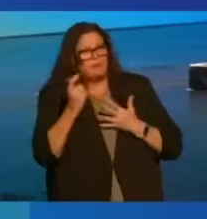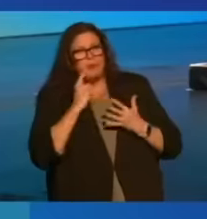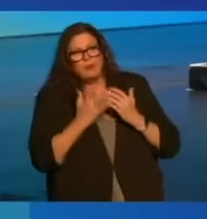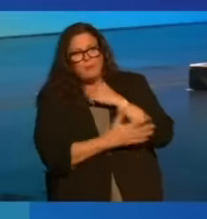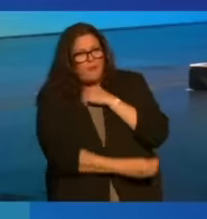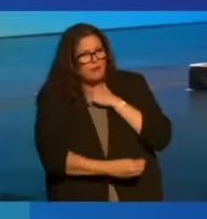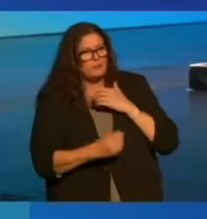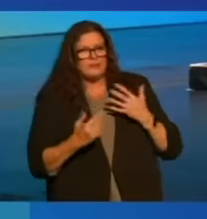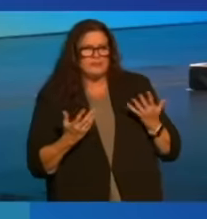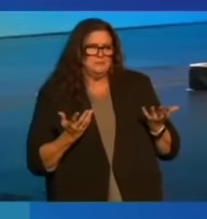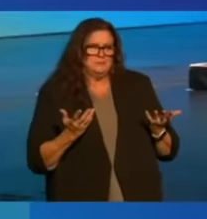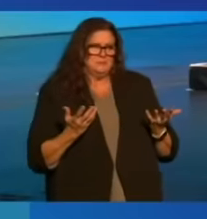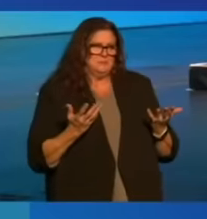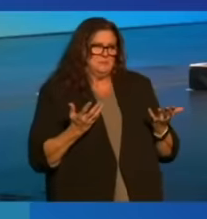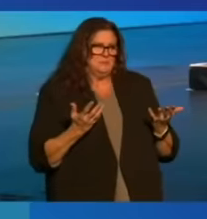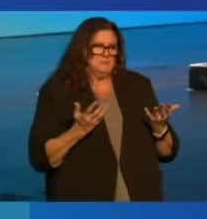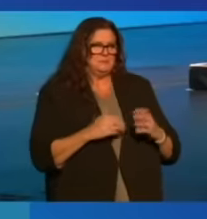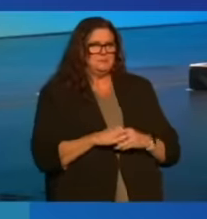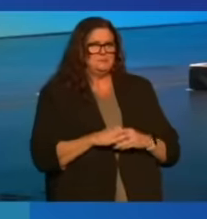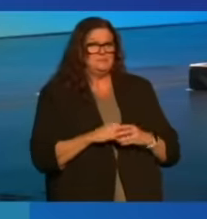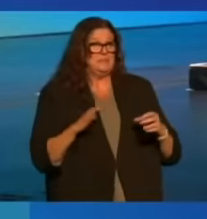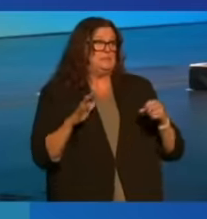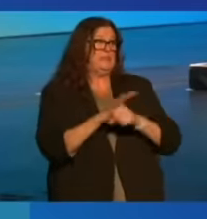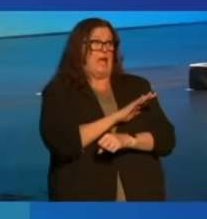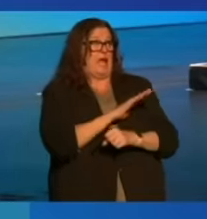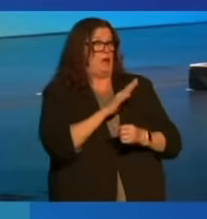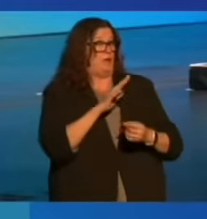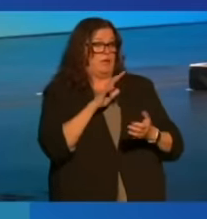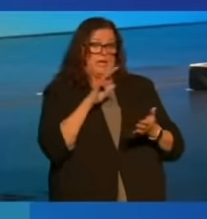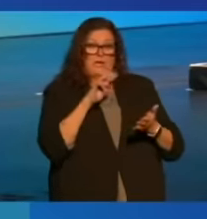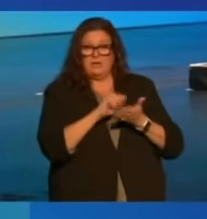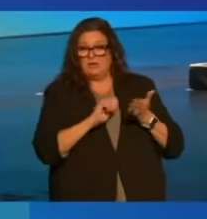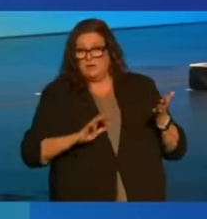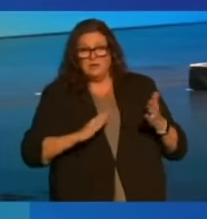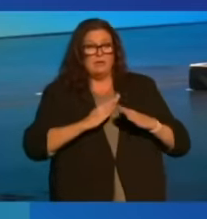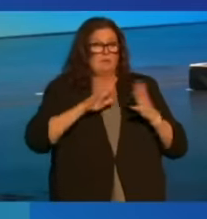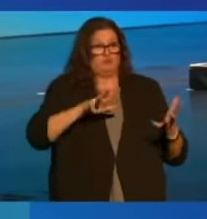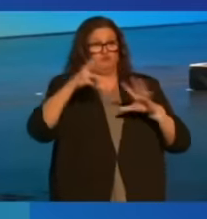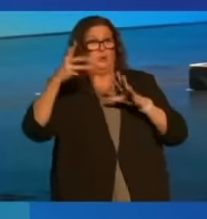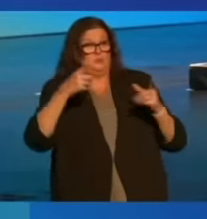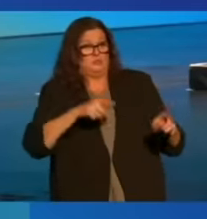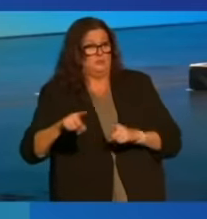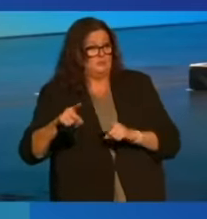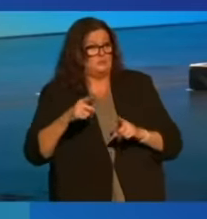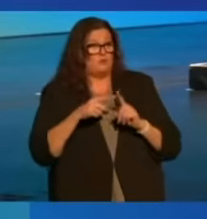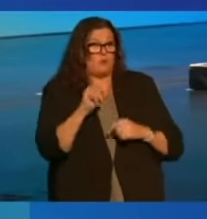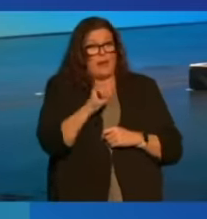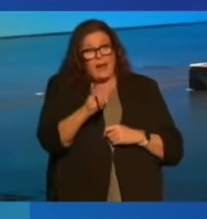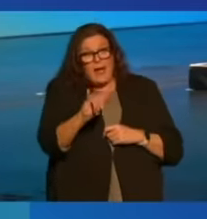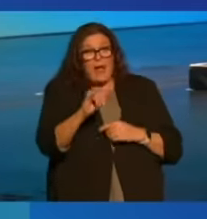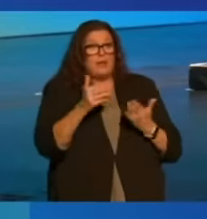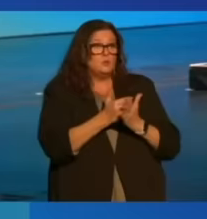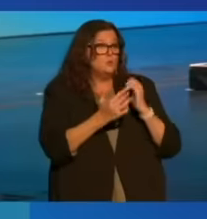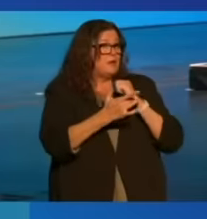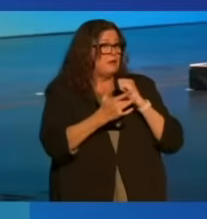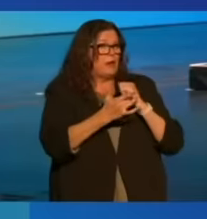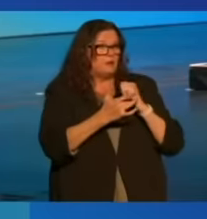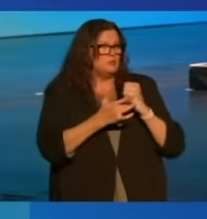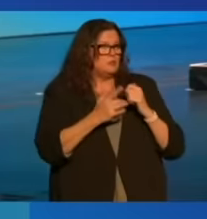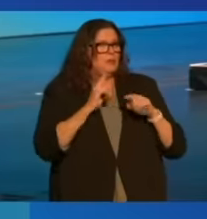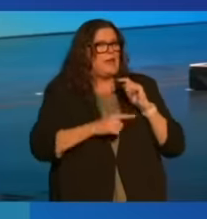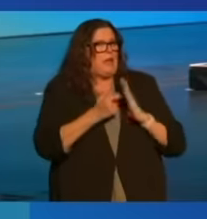entirely ward off the disruptions that come from AI and other new technologies.